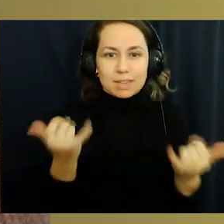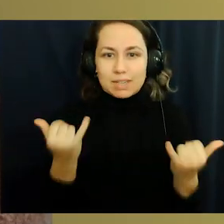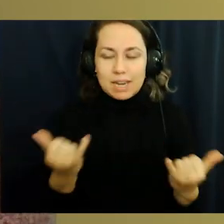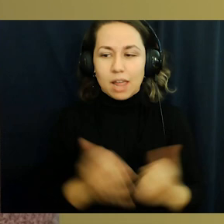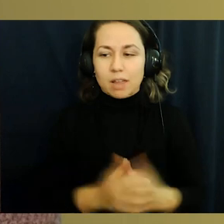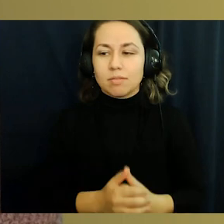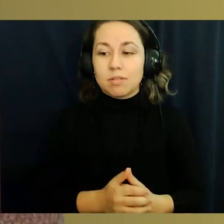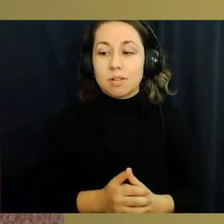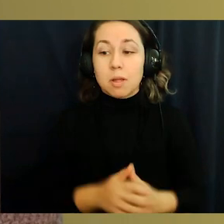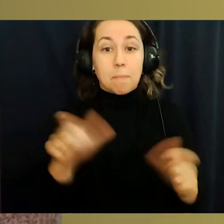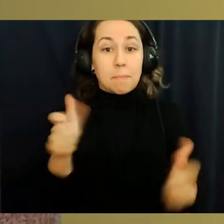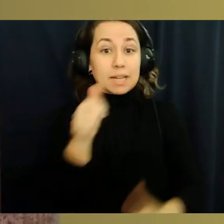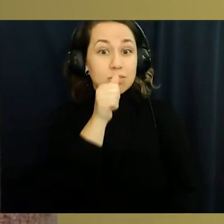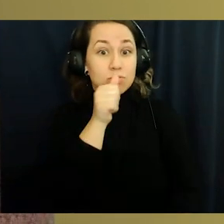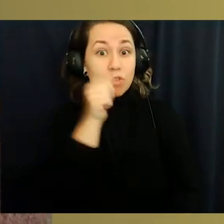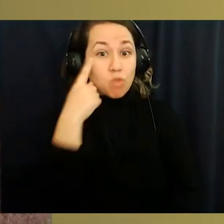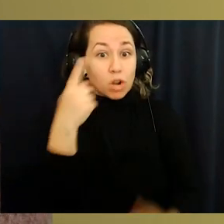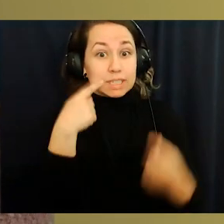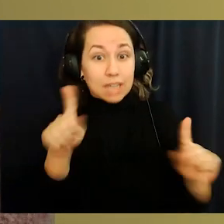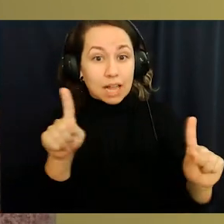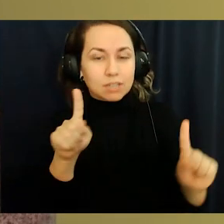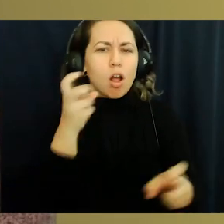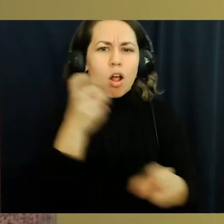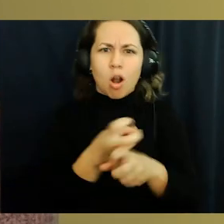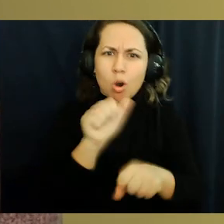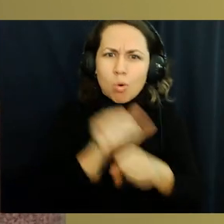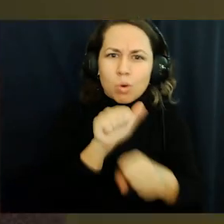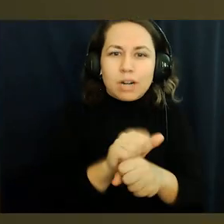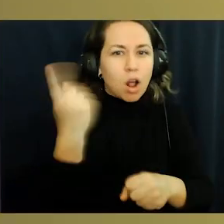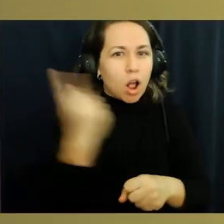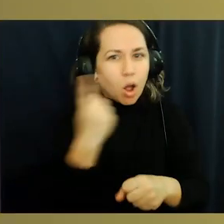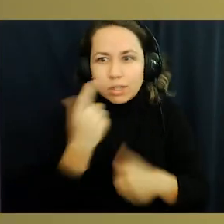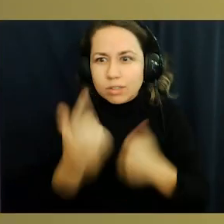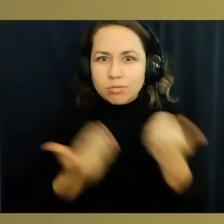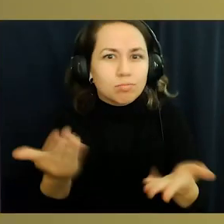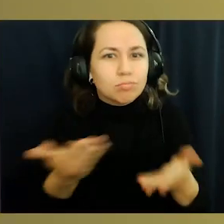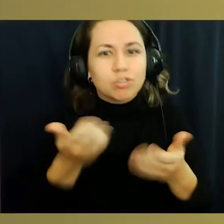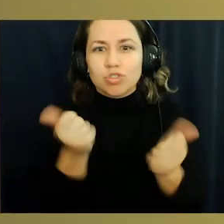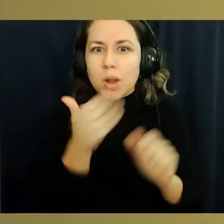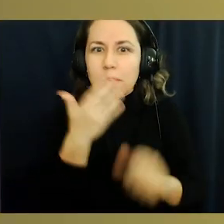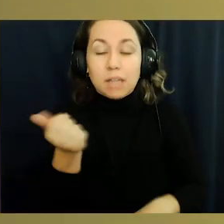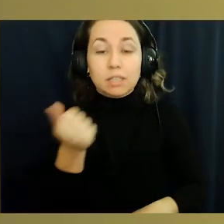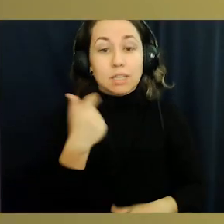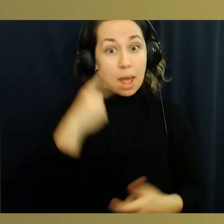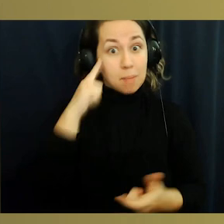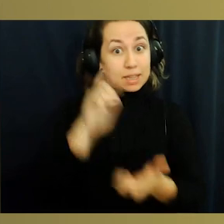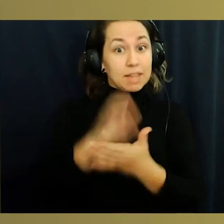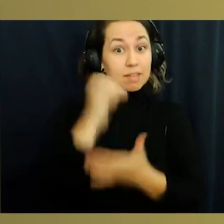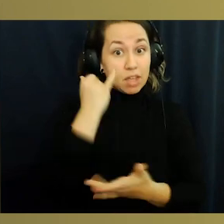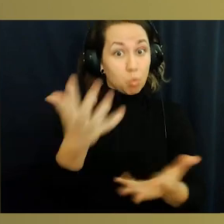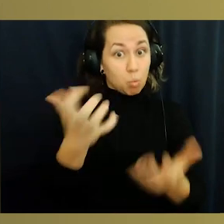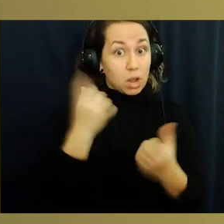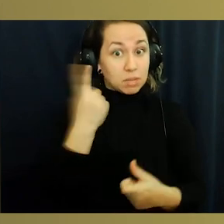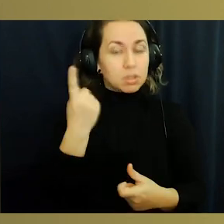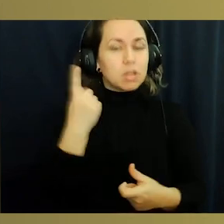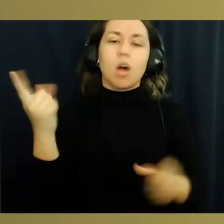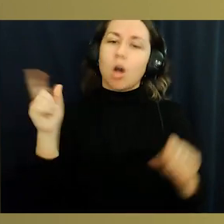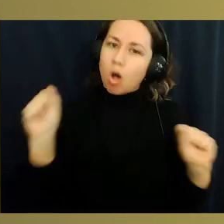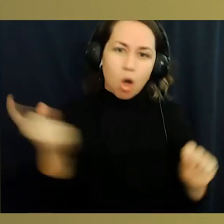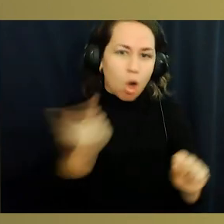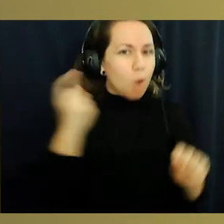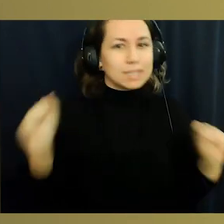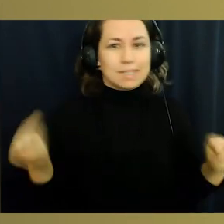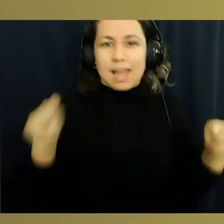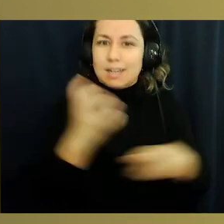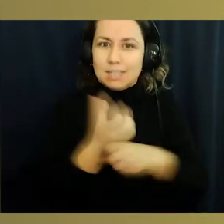family and friends because without them being grand, I wouldn't be you today. My biggest secret for success is to be hardworking and always put your best foot forward